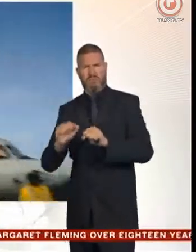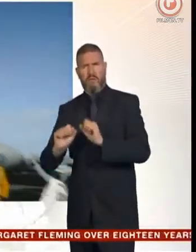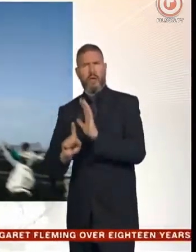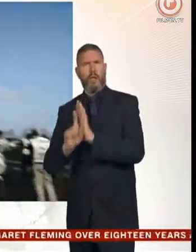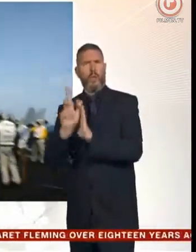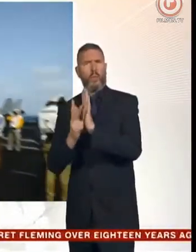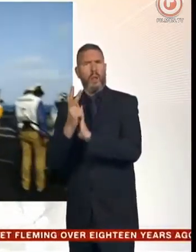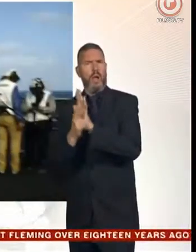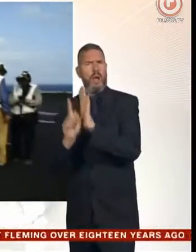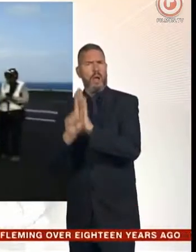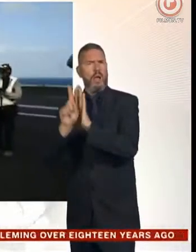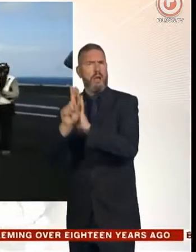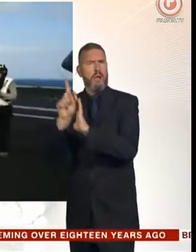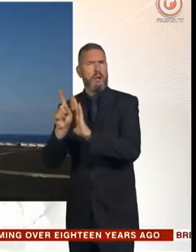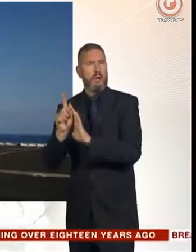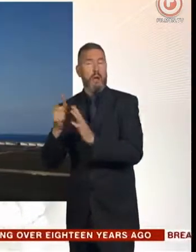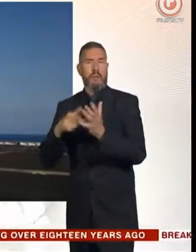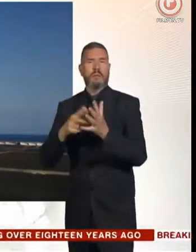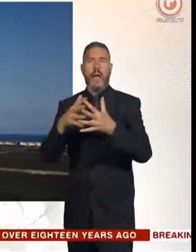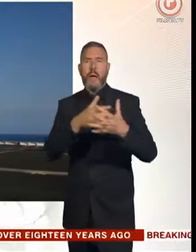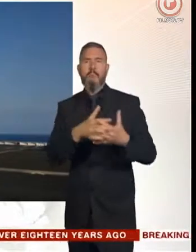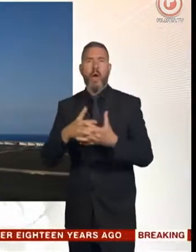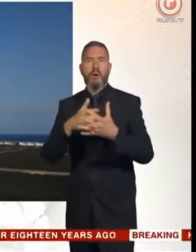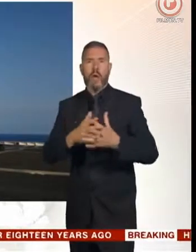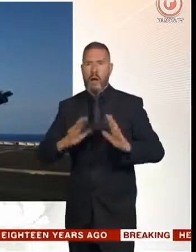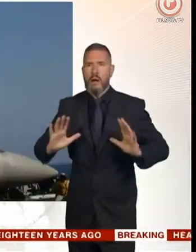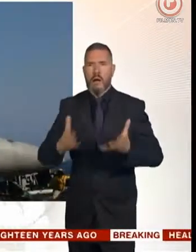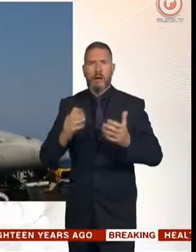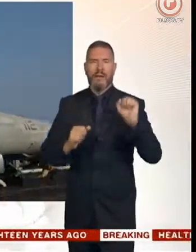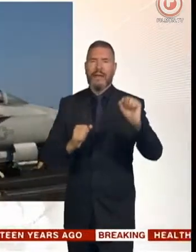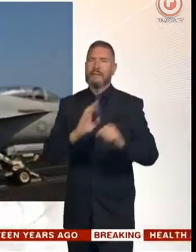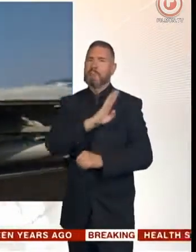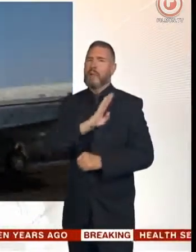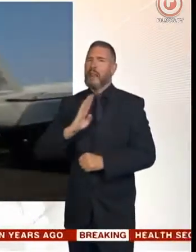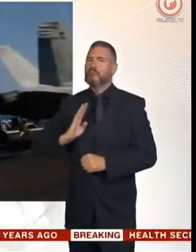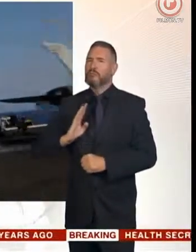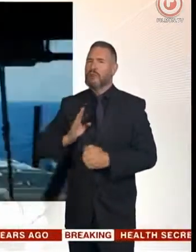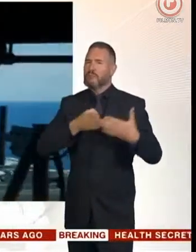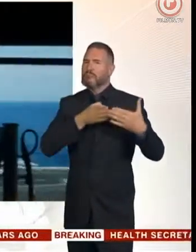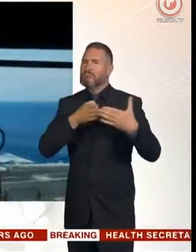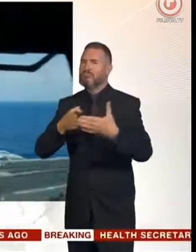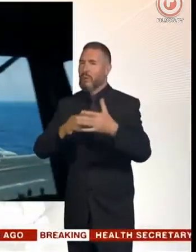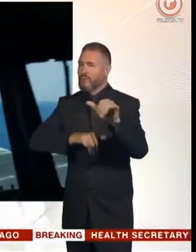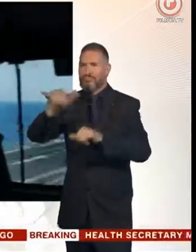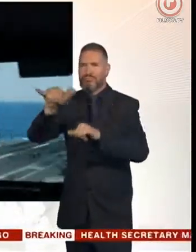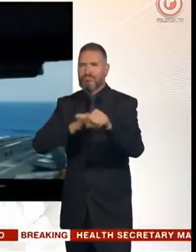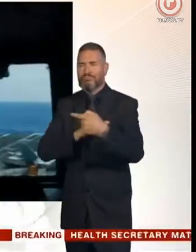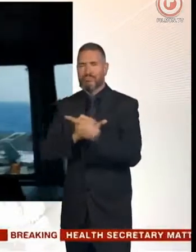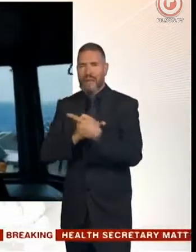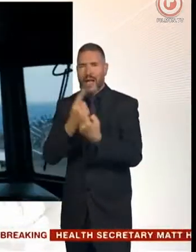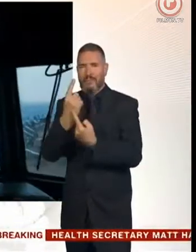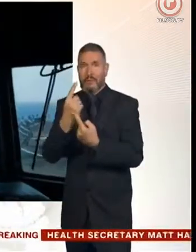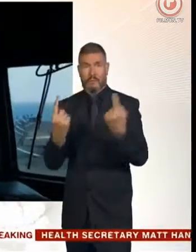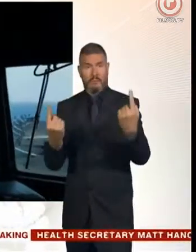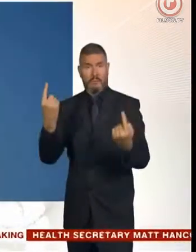programme, and the U.S. beefing up its military presence in the region. Neither side says they want a war,